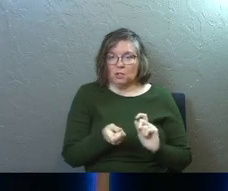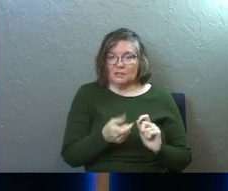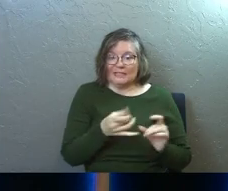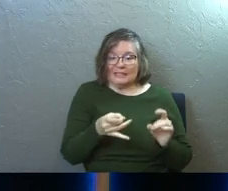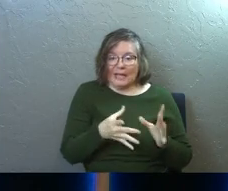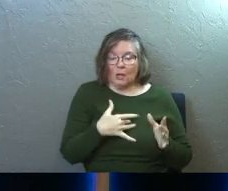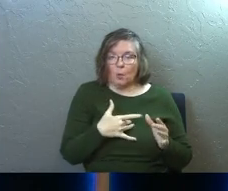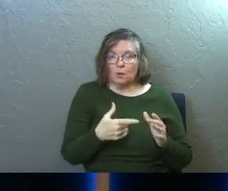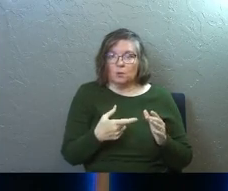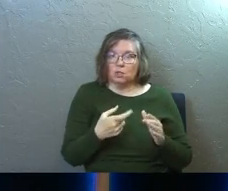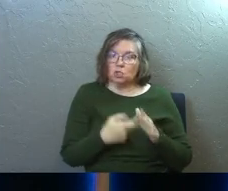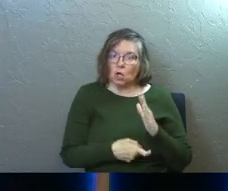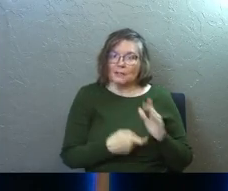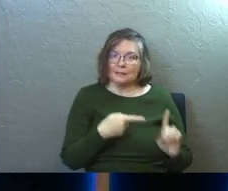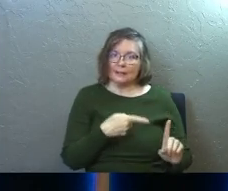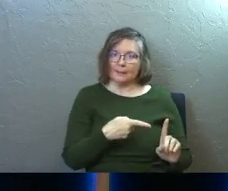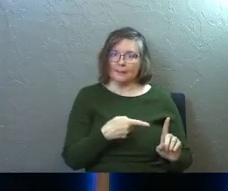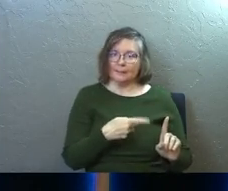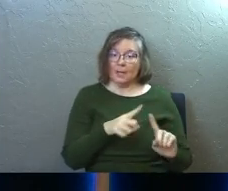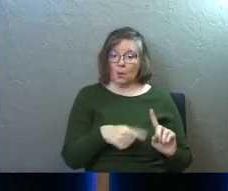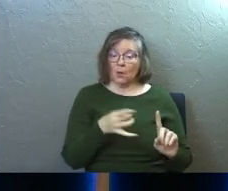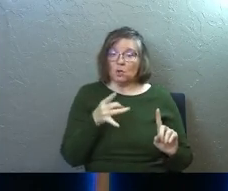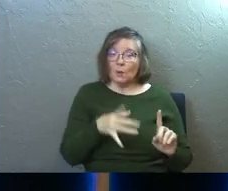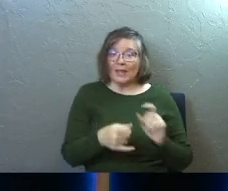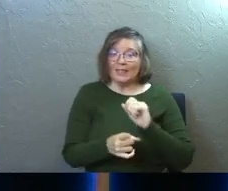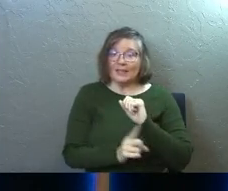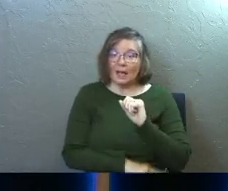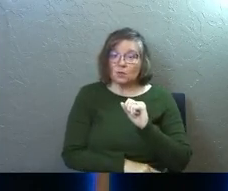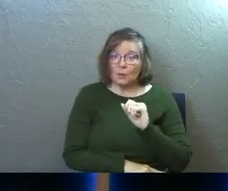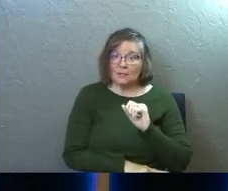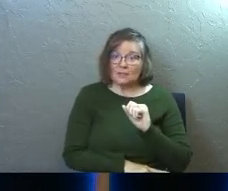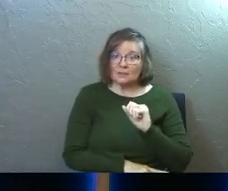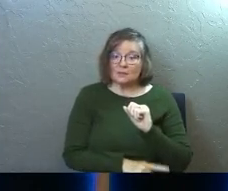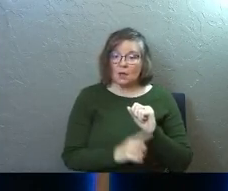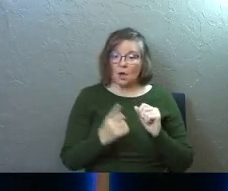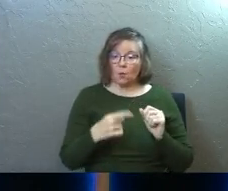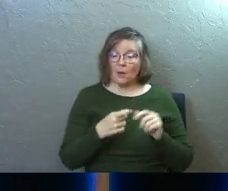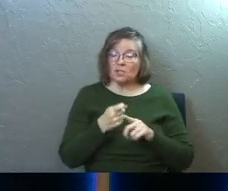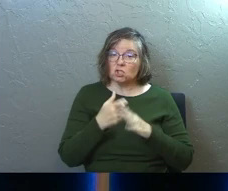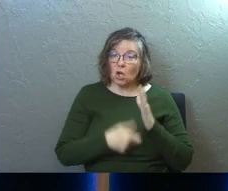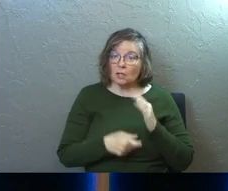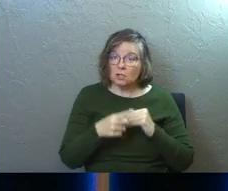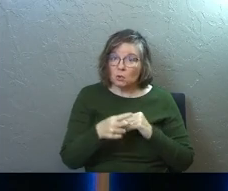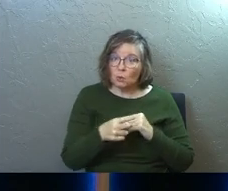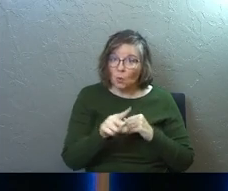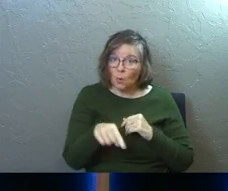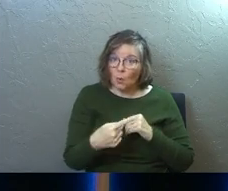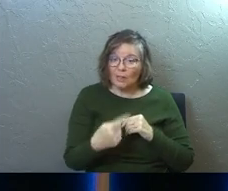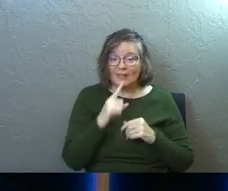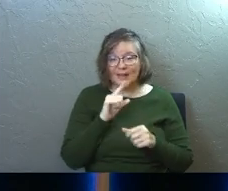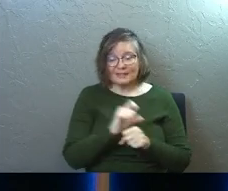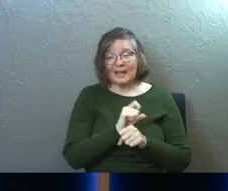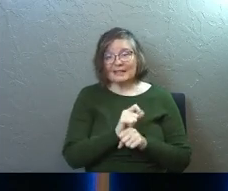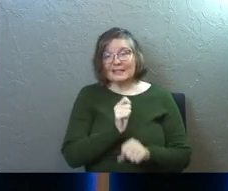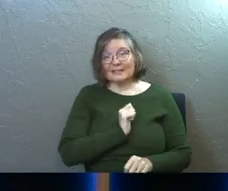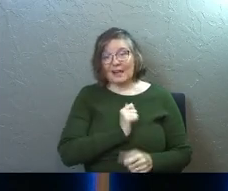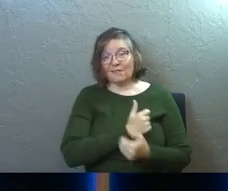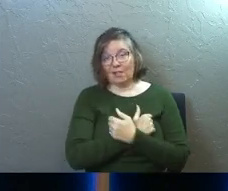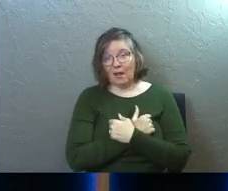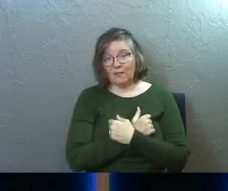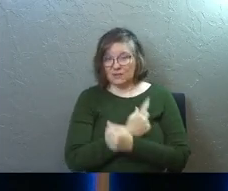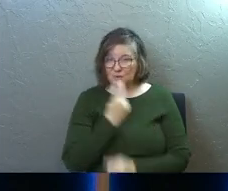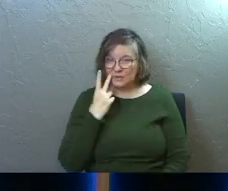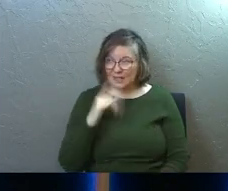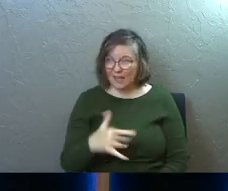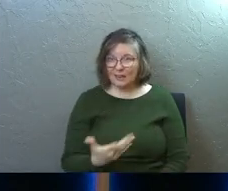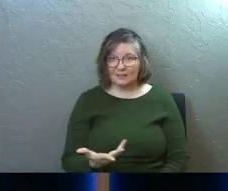what it was costing him. And when you hate the consequences of what it's costing you, that's actually self-love. Do you